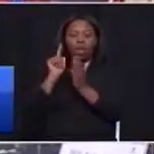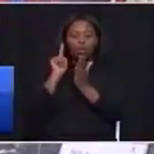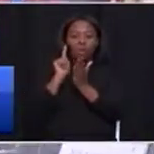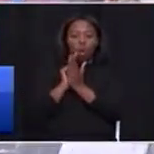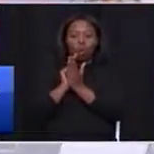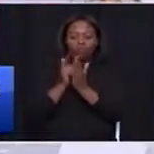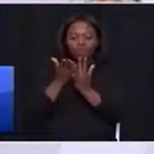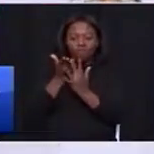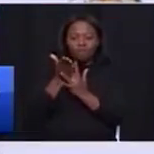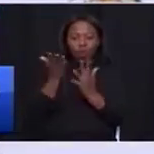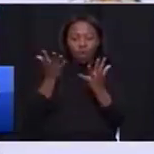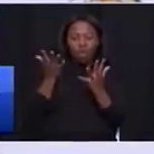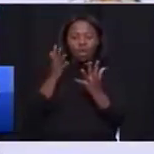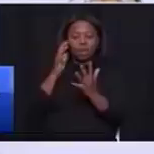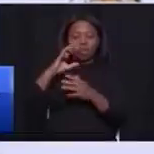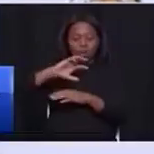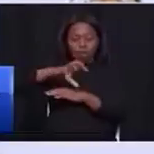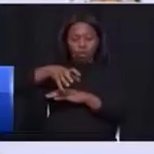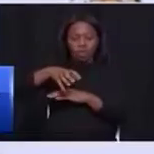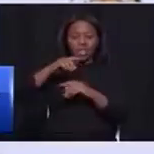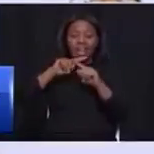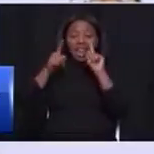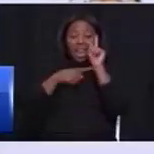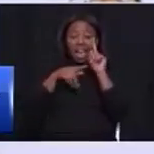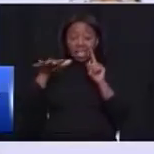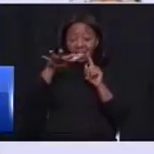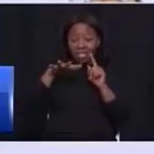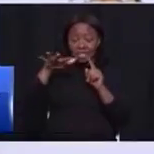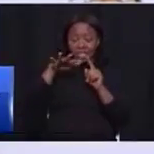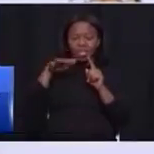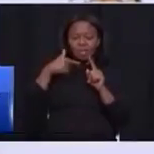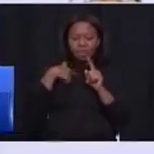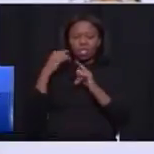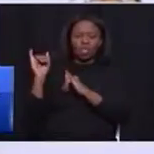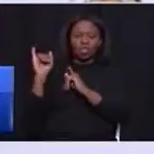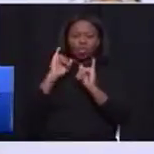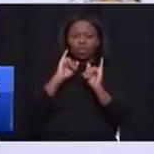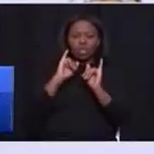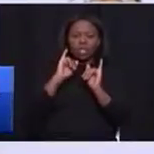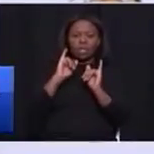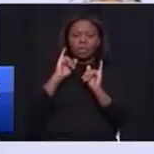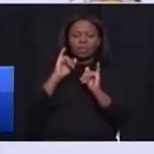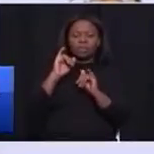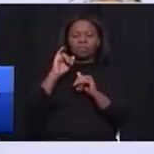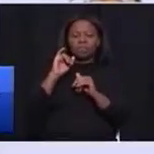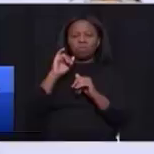in our province. In the last state of the province address, I introduced Lieutenant General